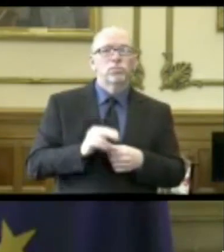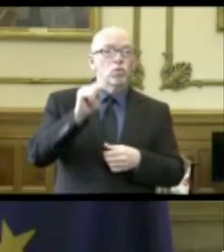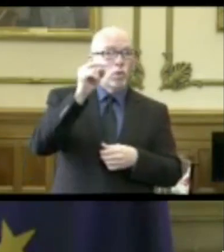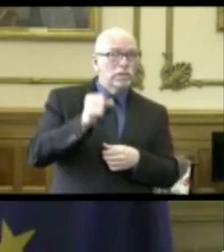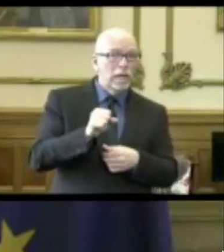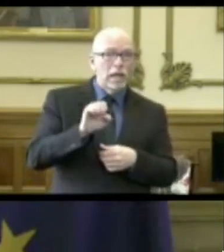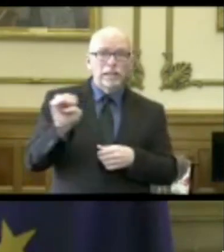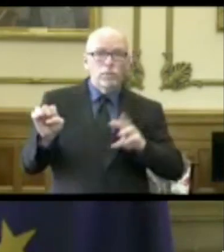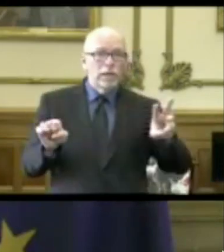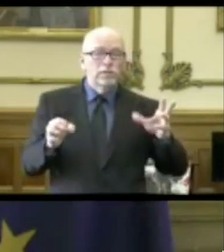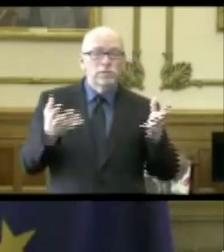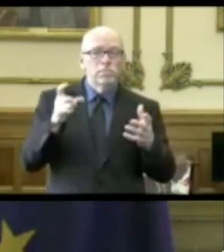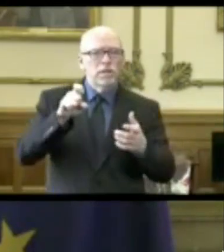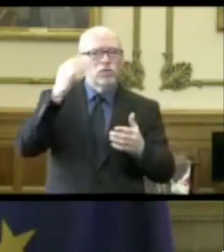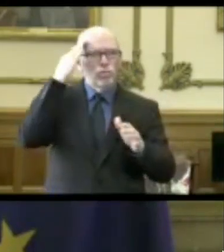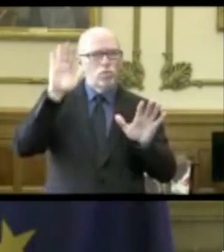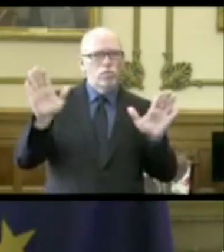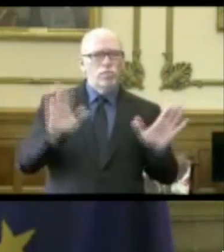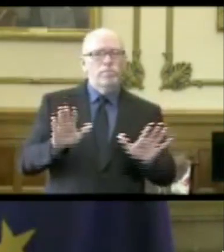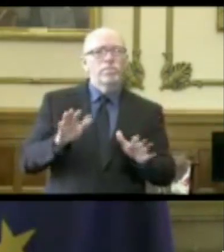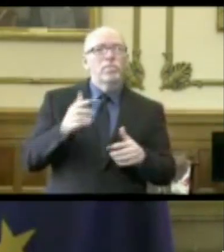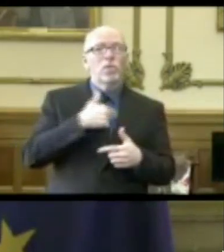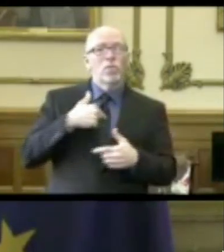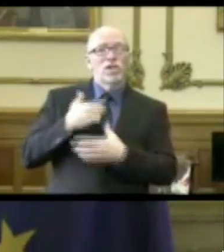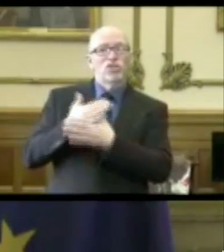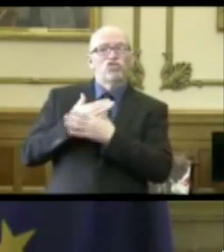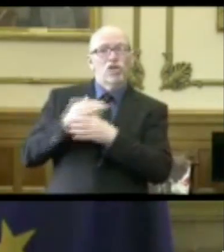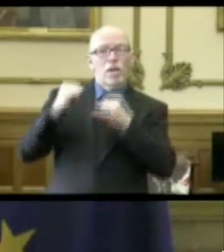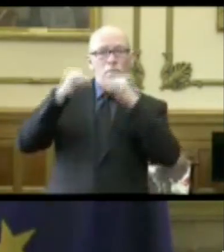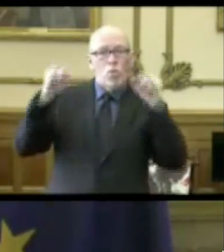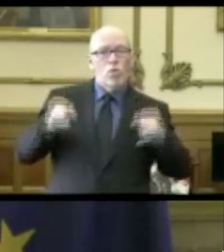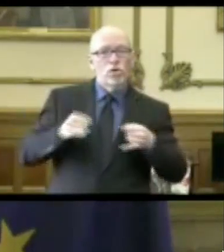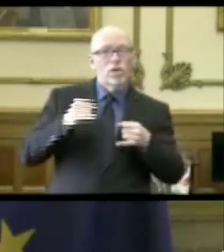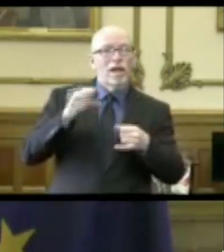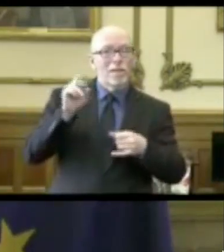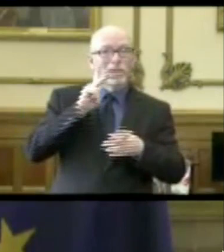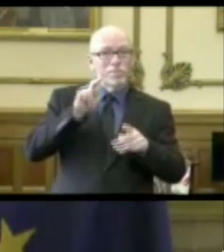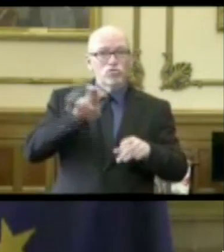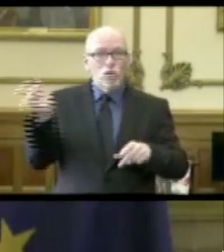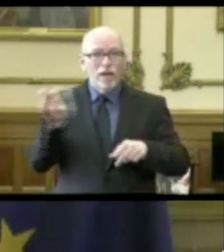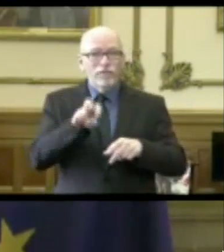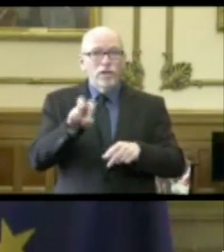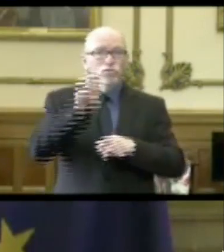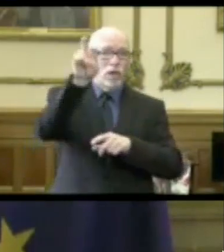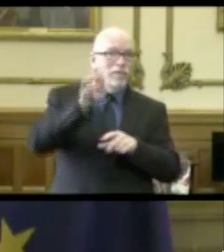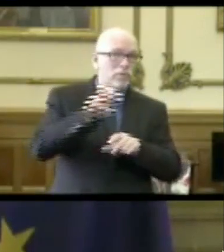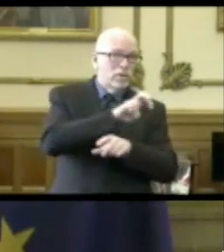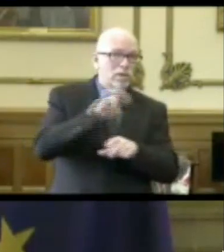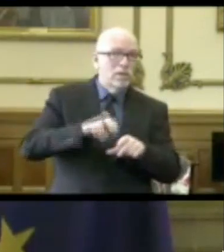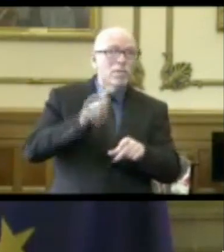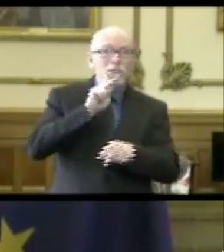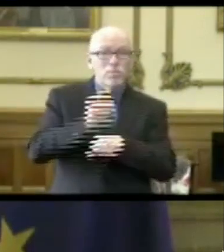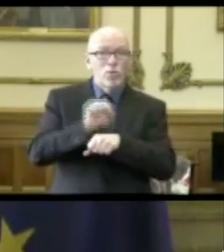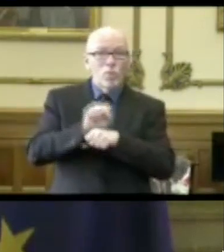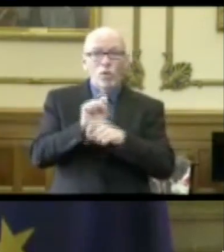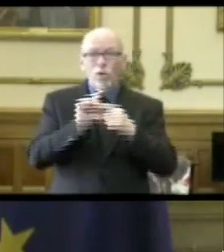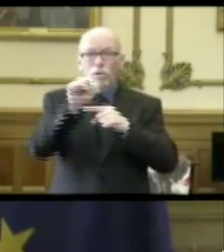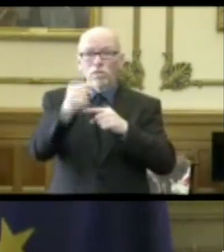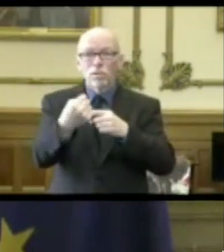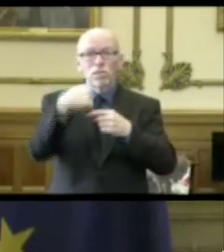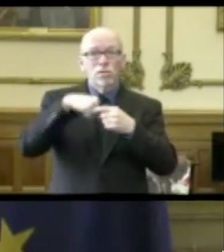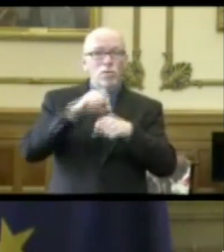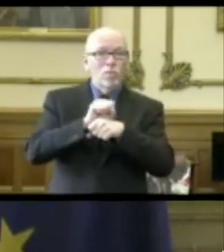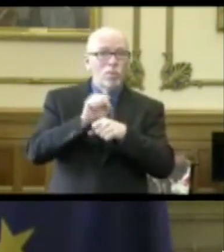south. And so because we share borders and travel, because folks work maybe across the border,